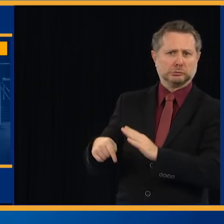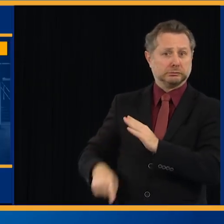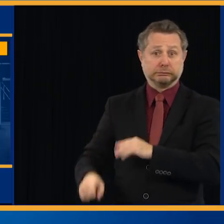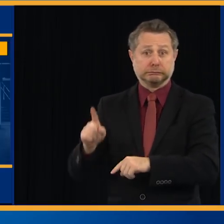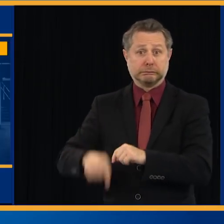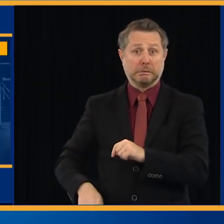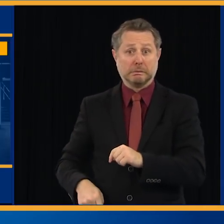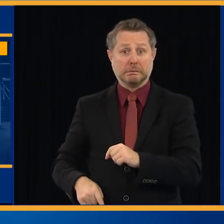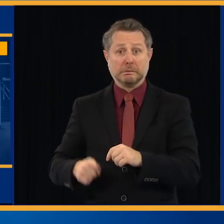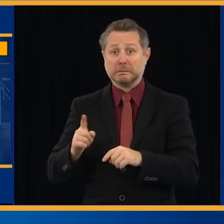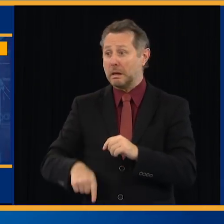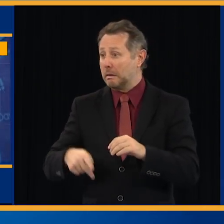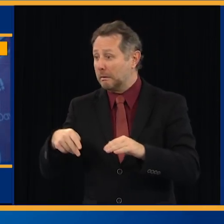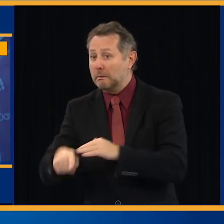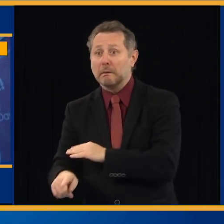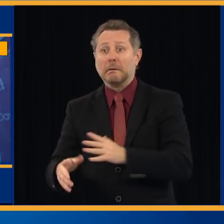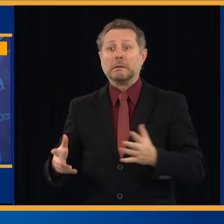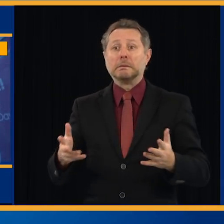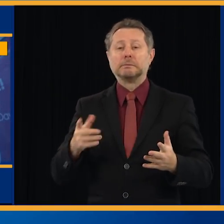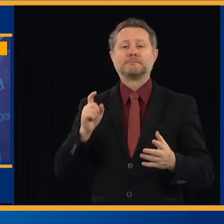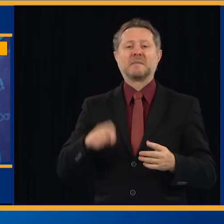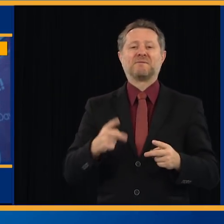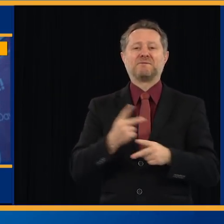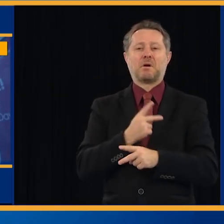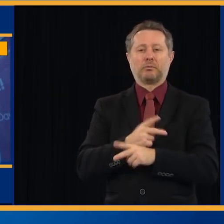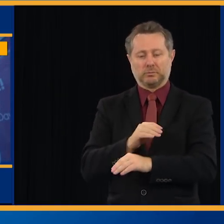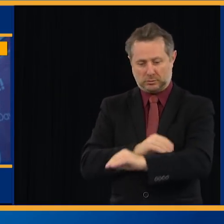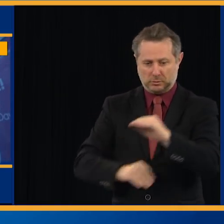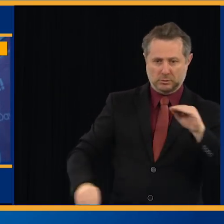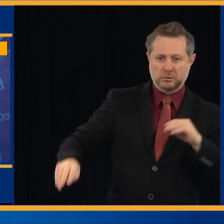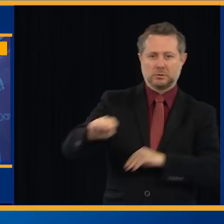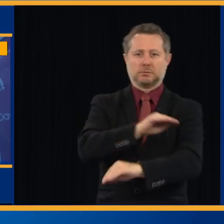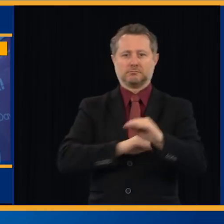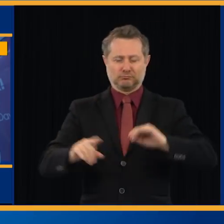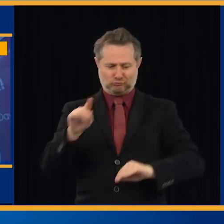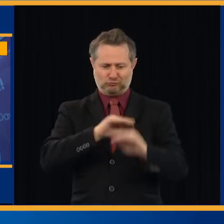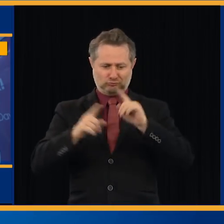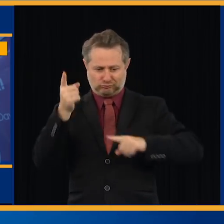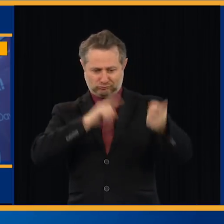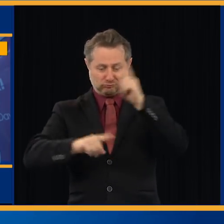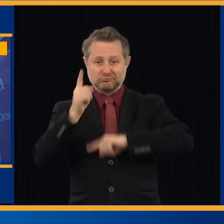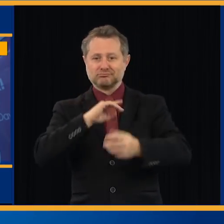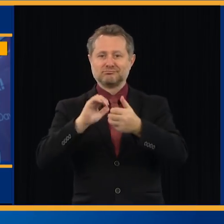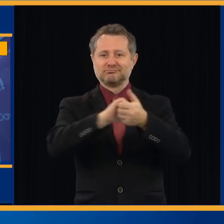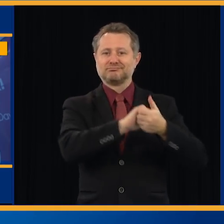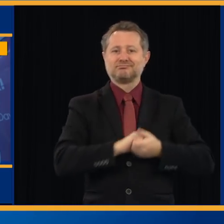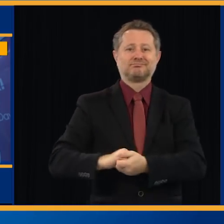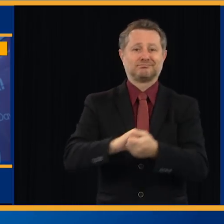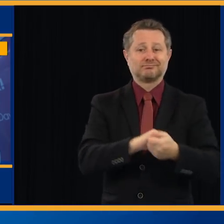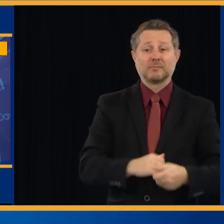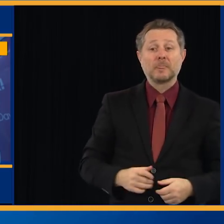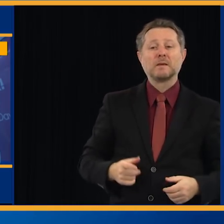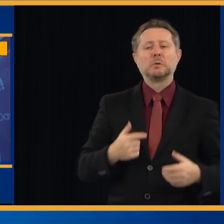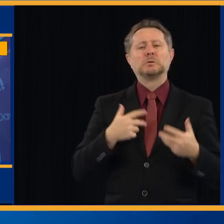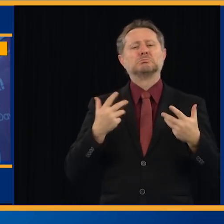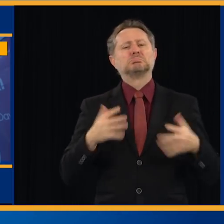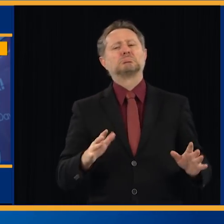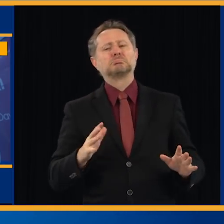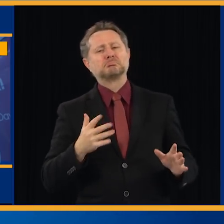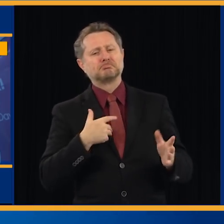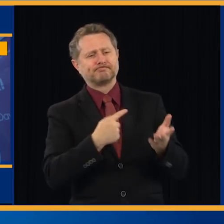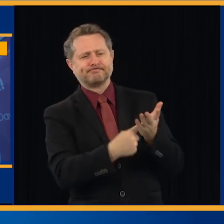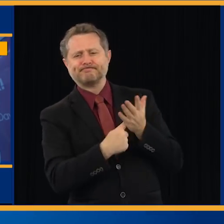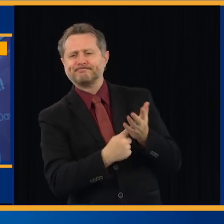to figure out how to clean all these trains and all these stations. I've consulted with the elected officials